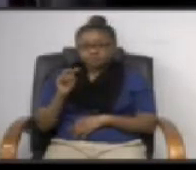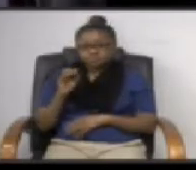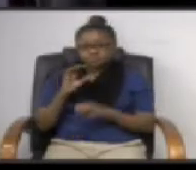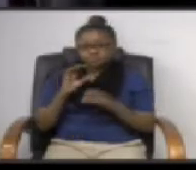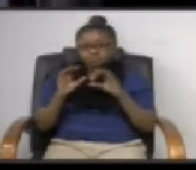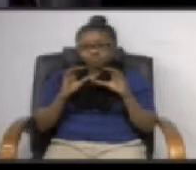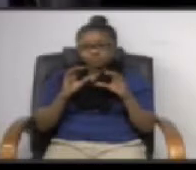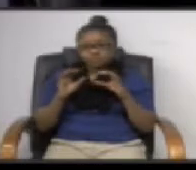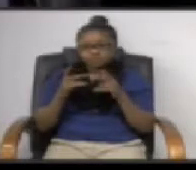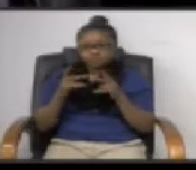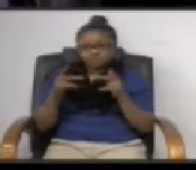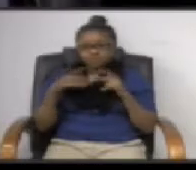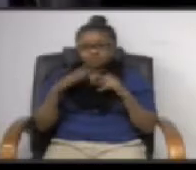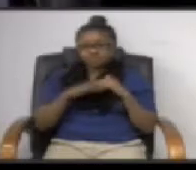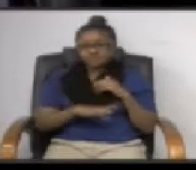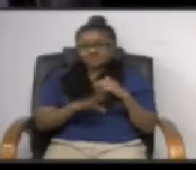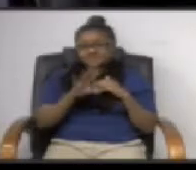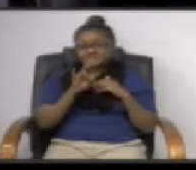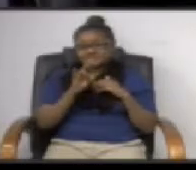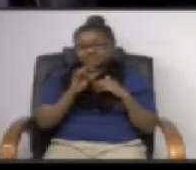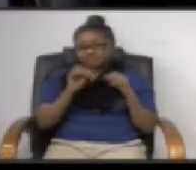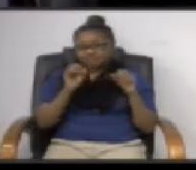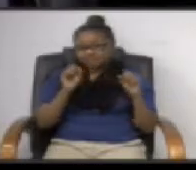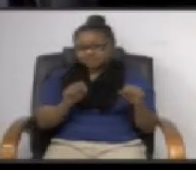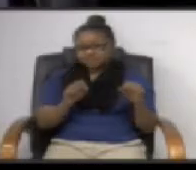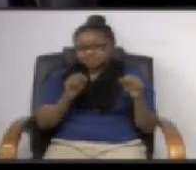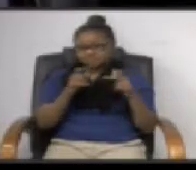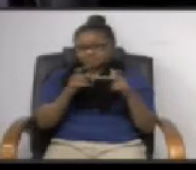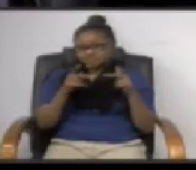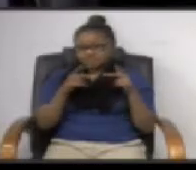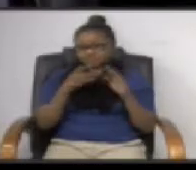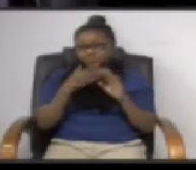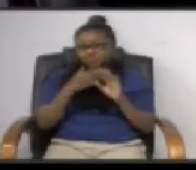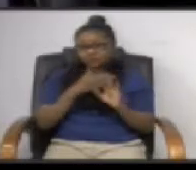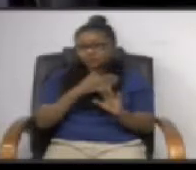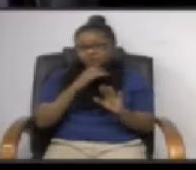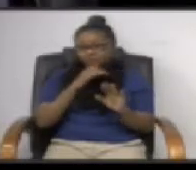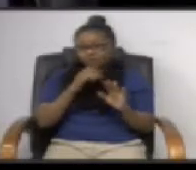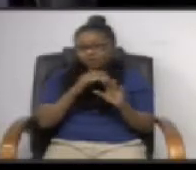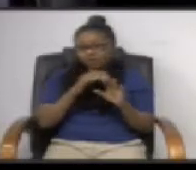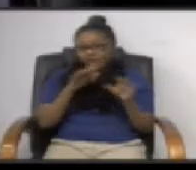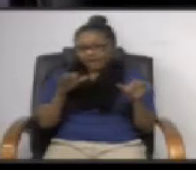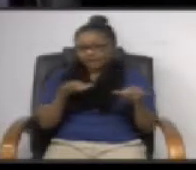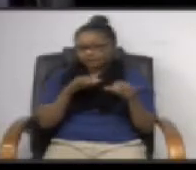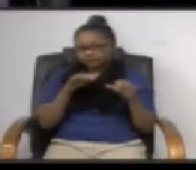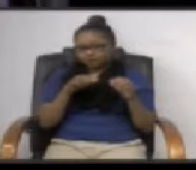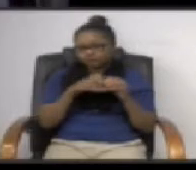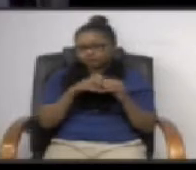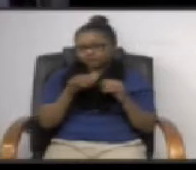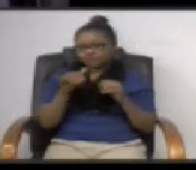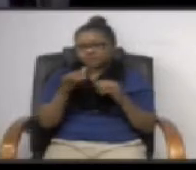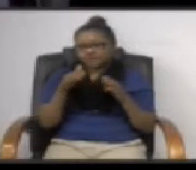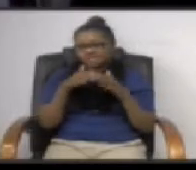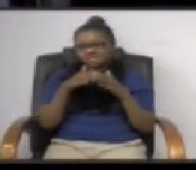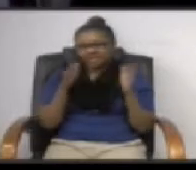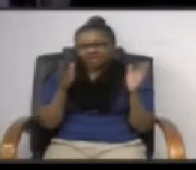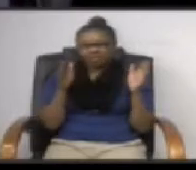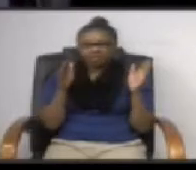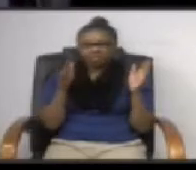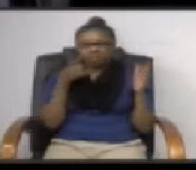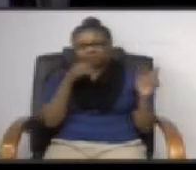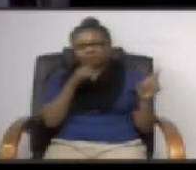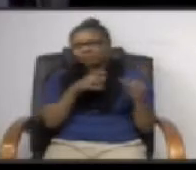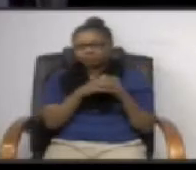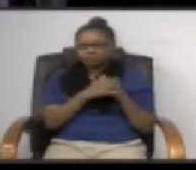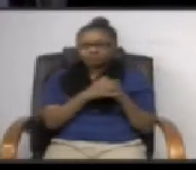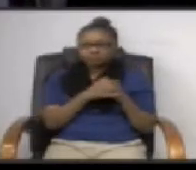sites or potential sites they're not at the time they were not actually active sites there was more a generic sort of agreement